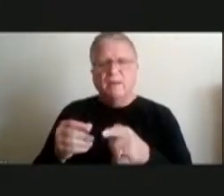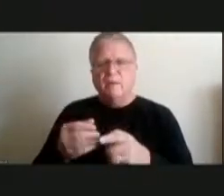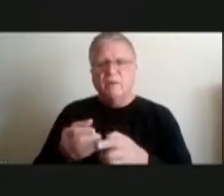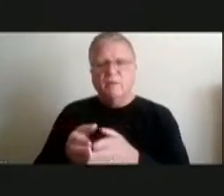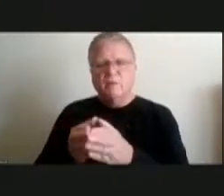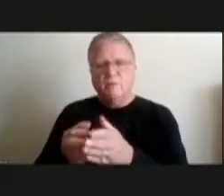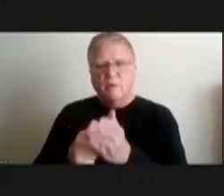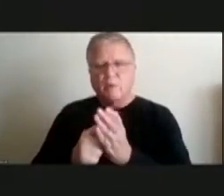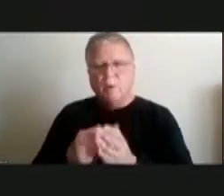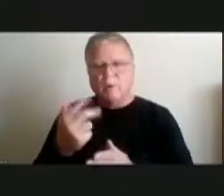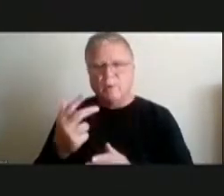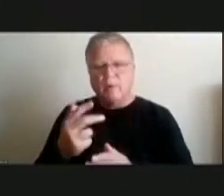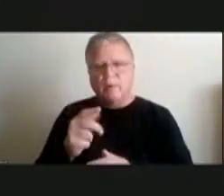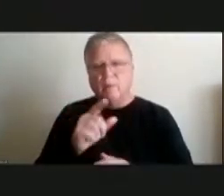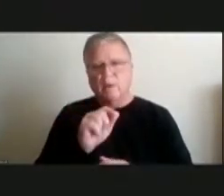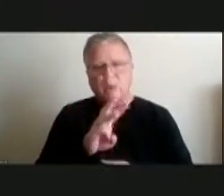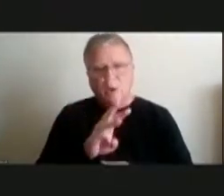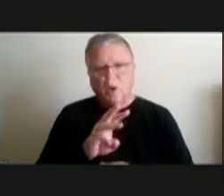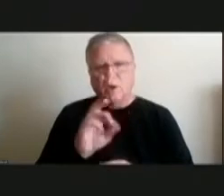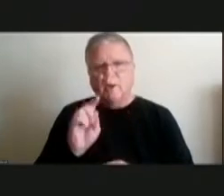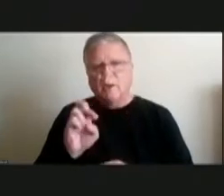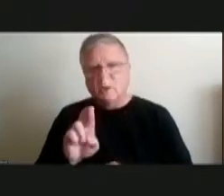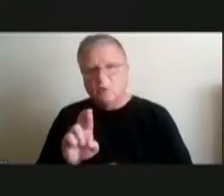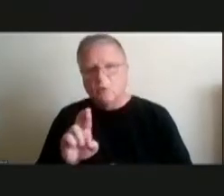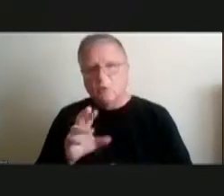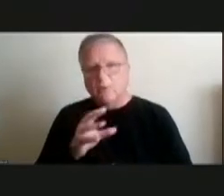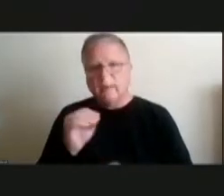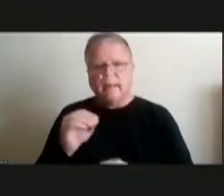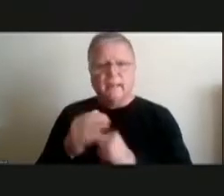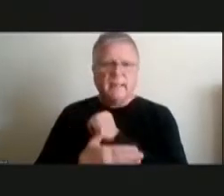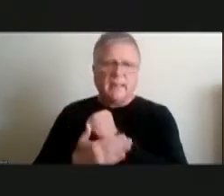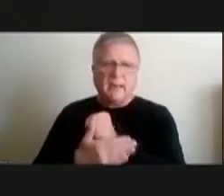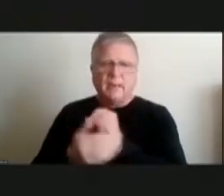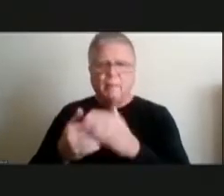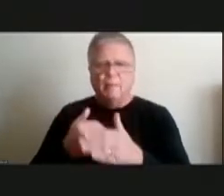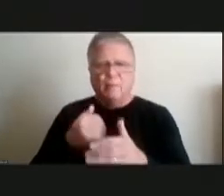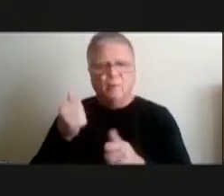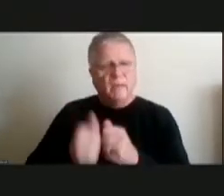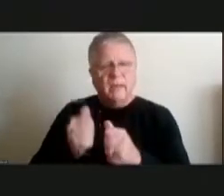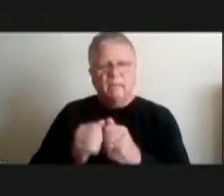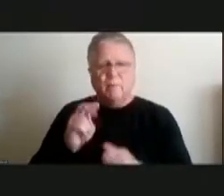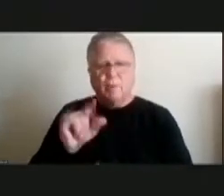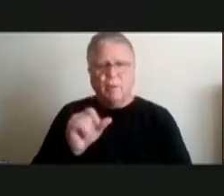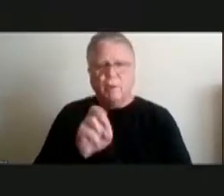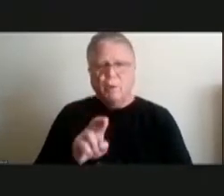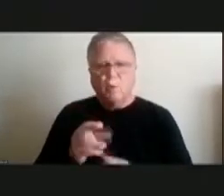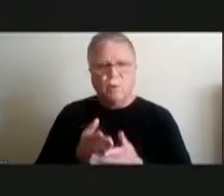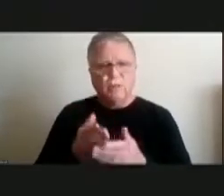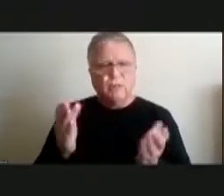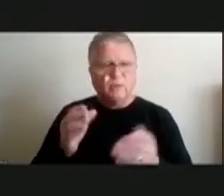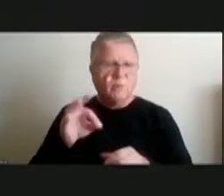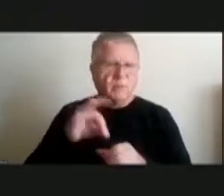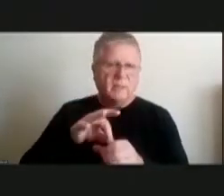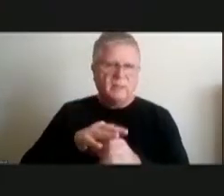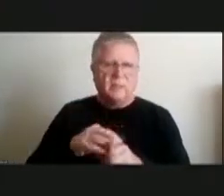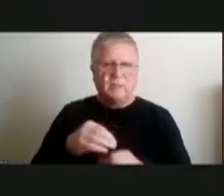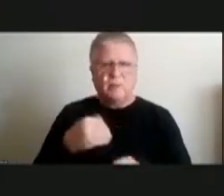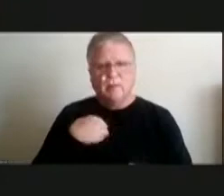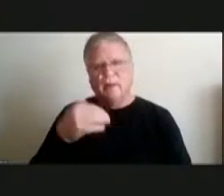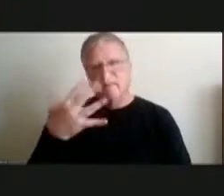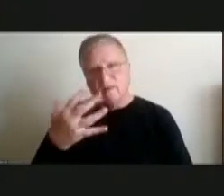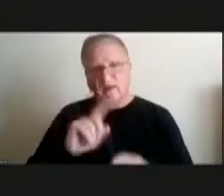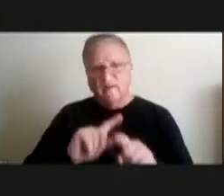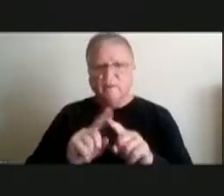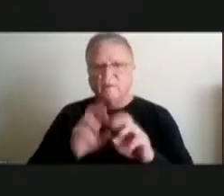with the controller we got one with the county you know before every primary or general election so that there we're looking at five different reports that are due